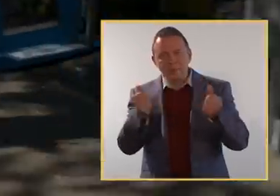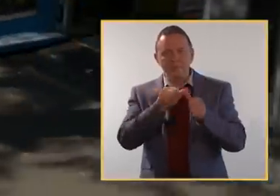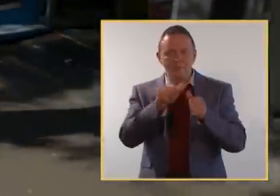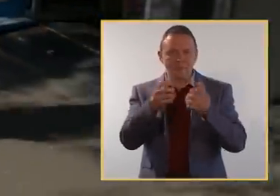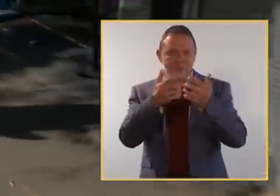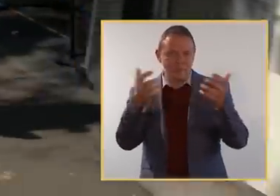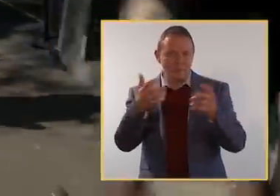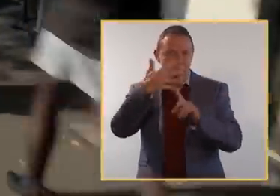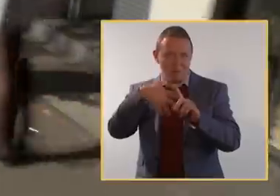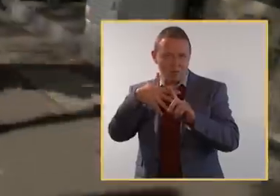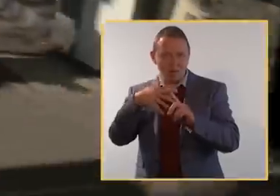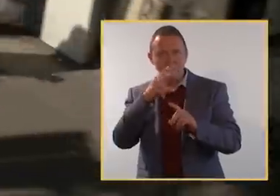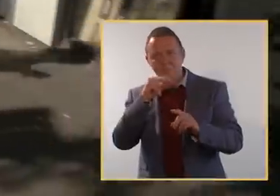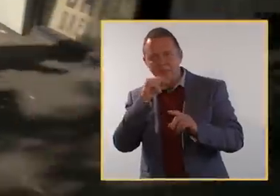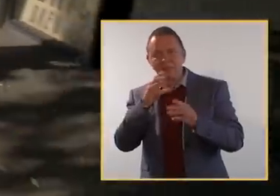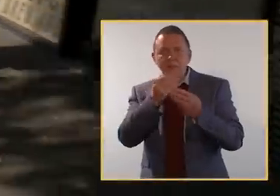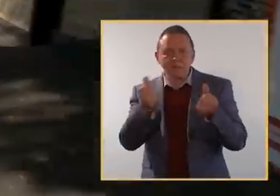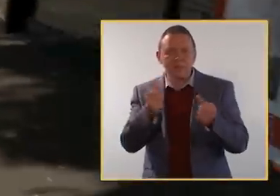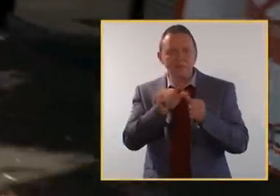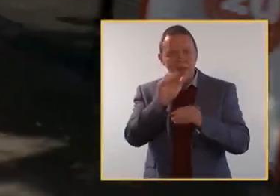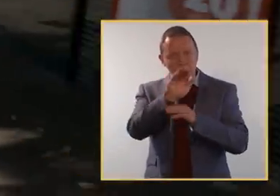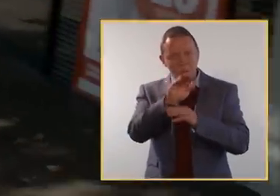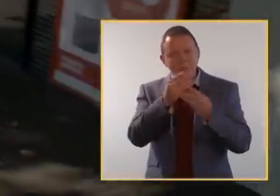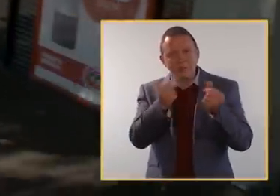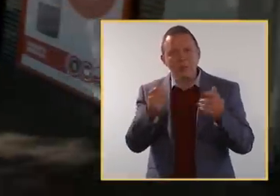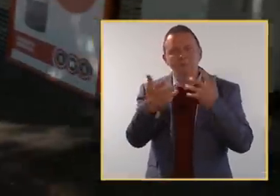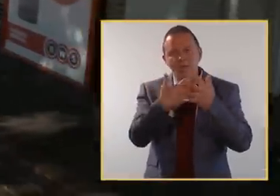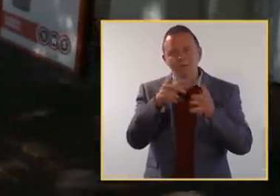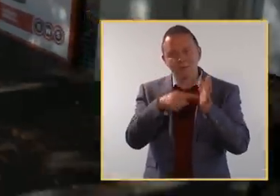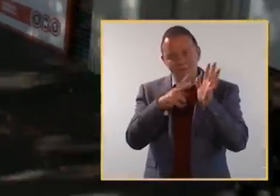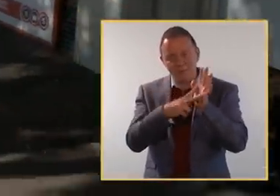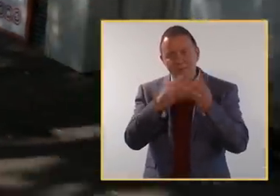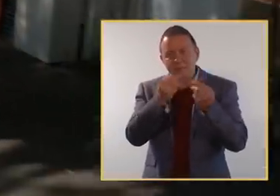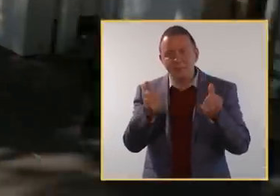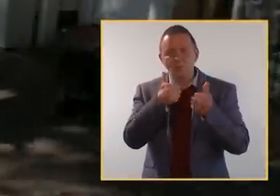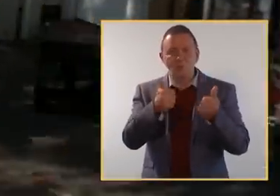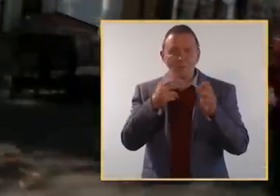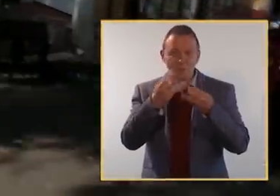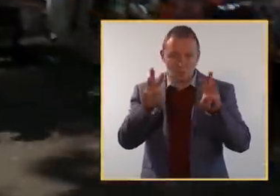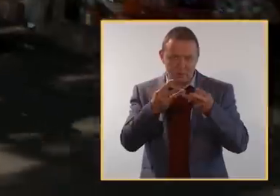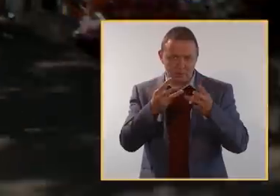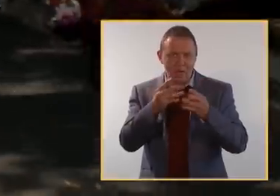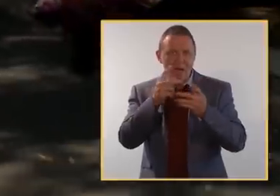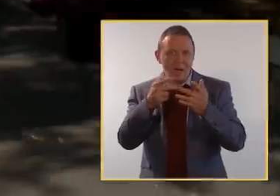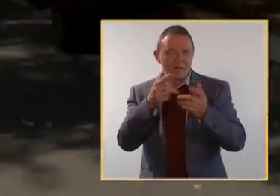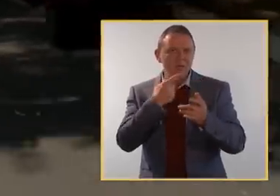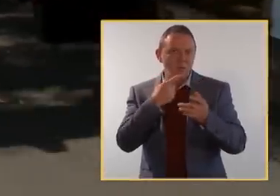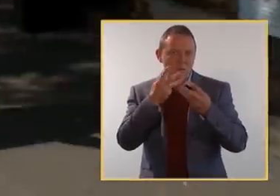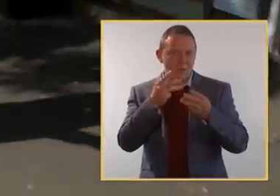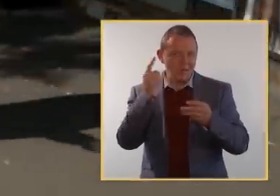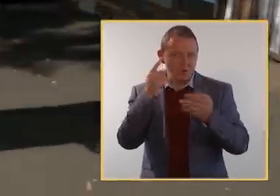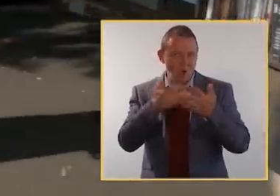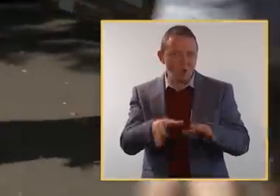ear. Some are better at separating background noise from speech. Some are best for outside, some for watching the telly, some for live music.